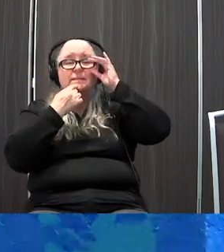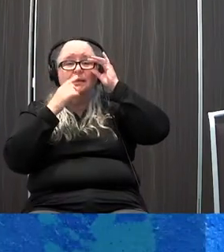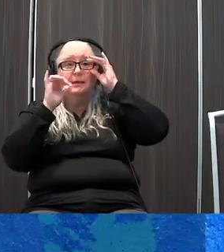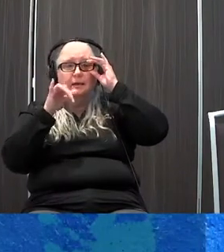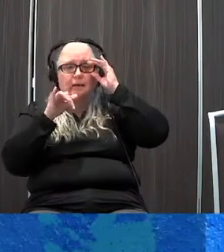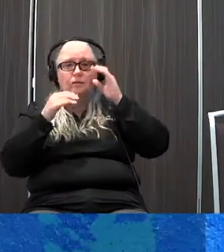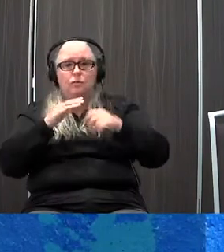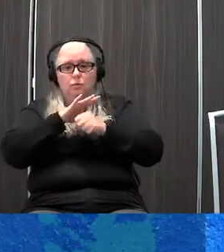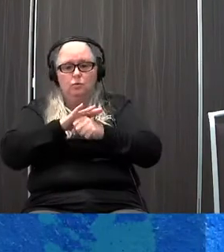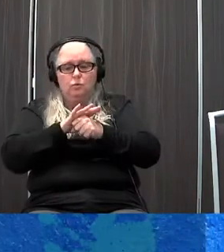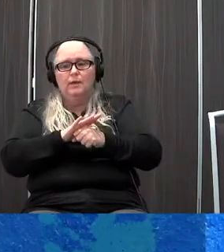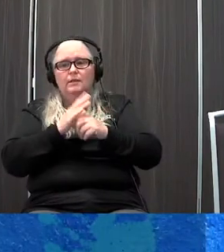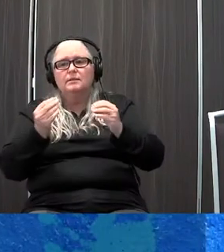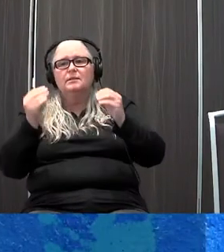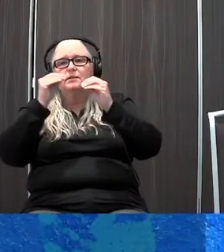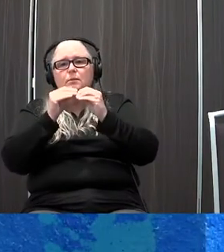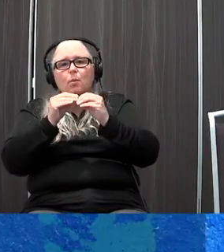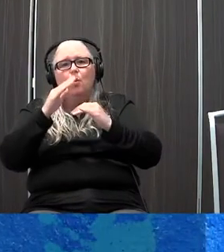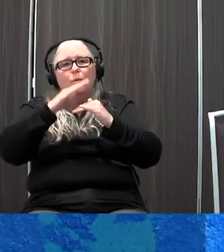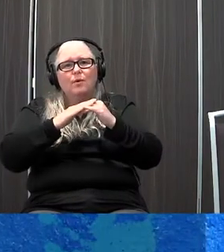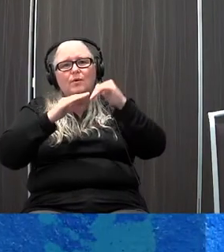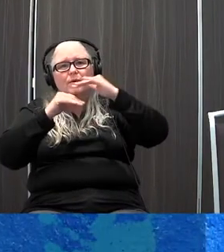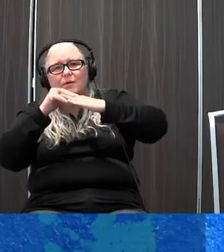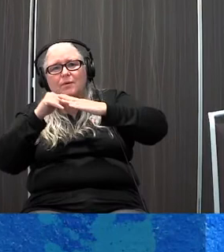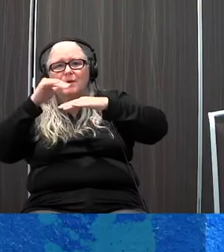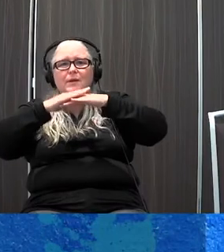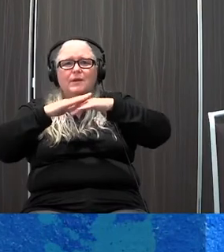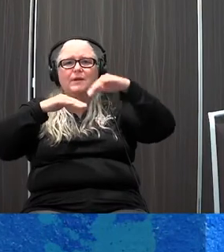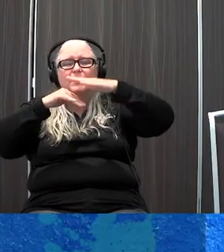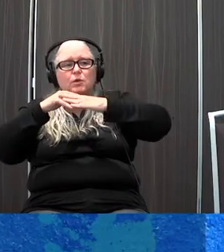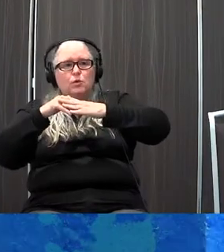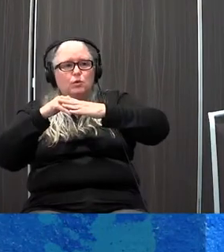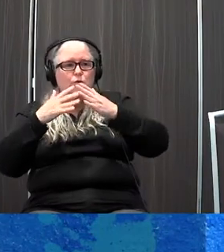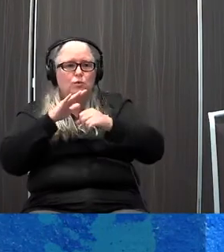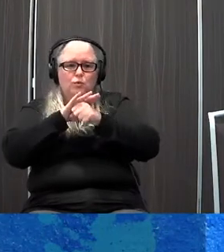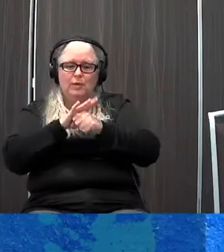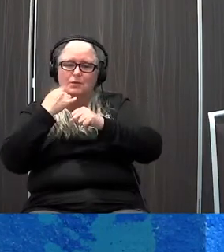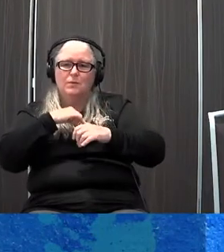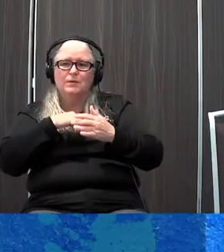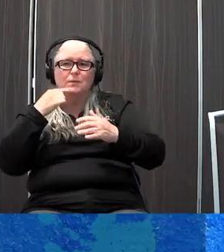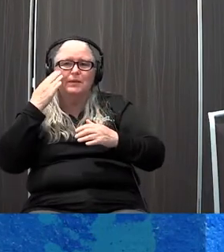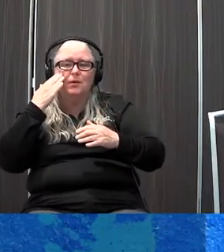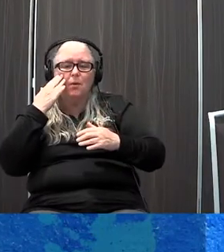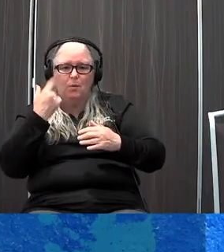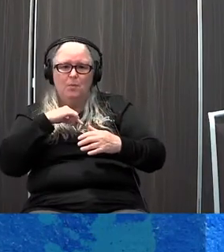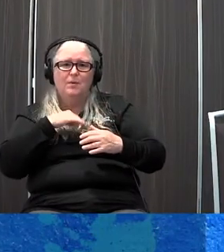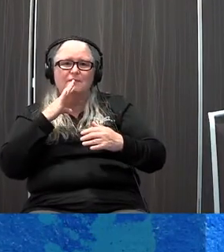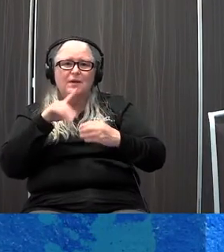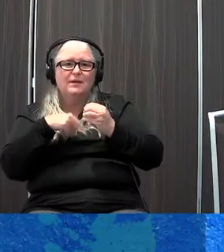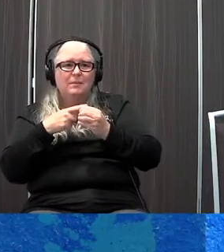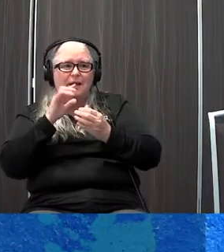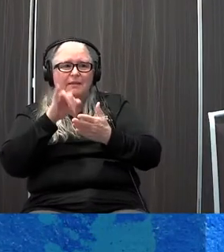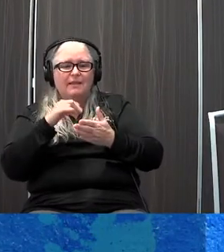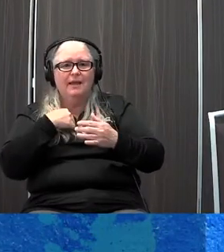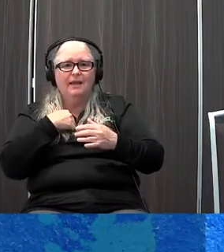to think about, is how do we help the chronic stress level? What do we know about chronic stress? We've already talked about it a little bit. Impairs our